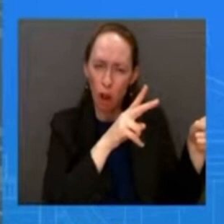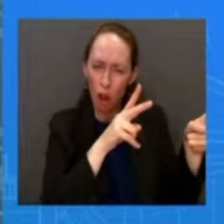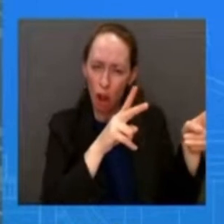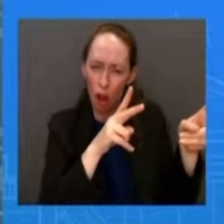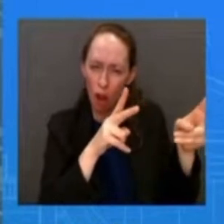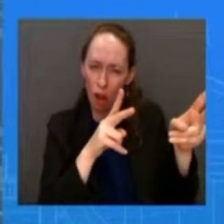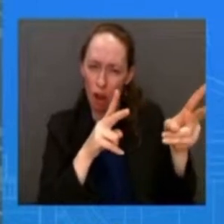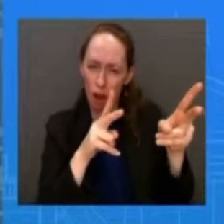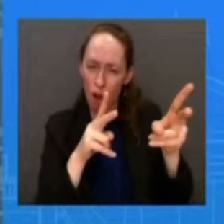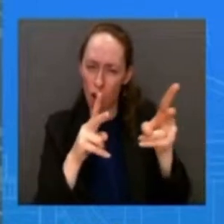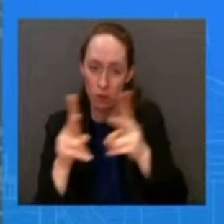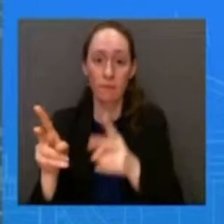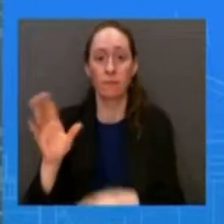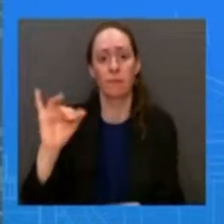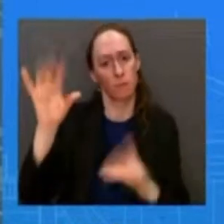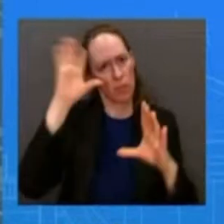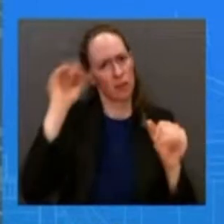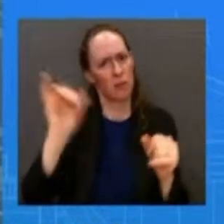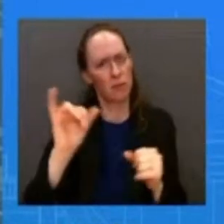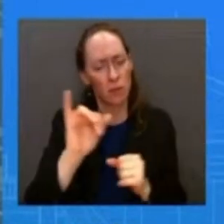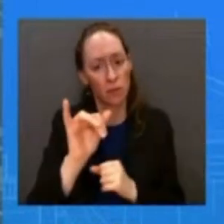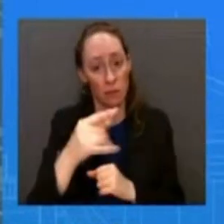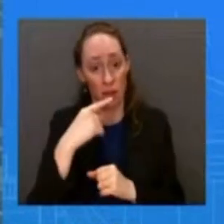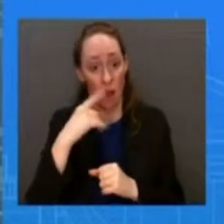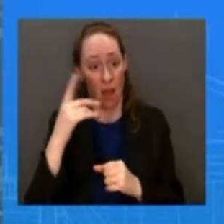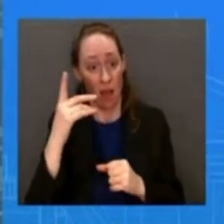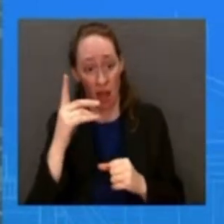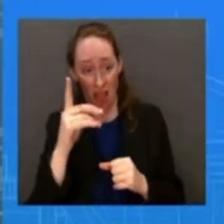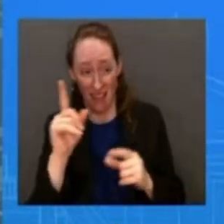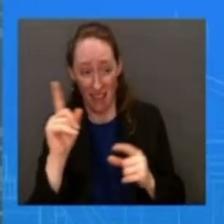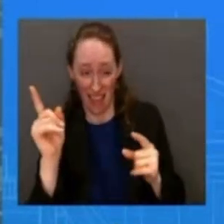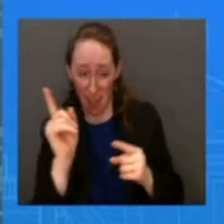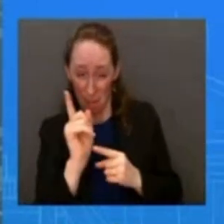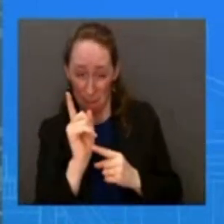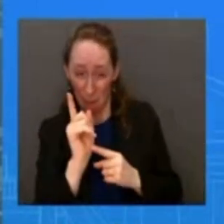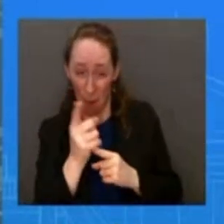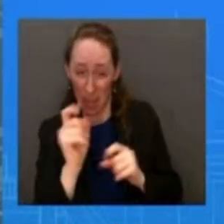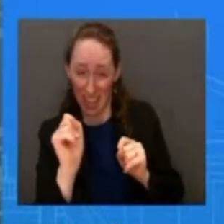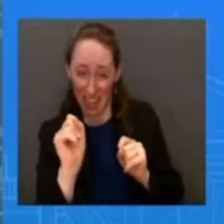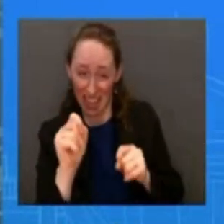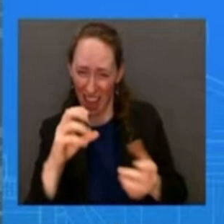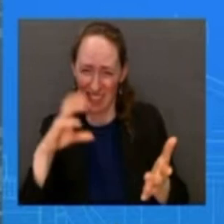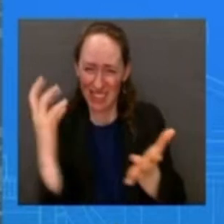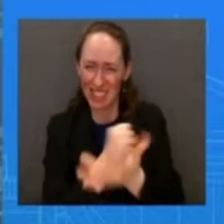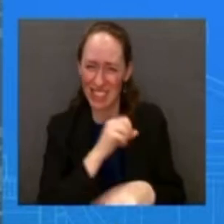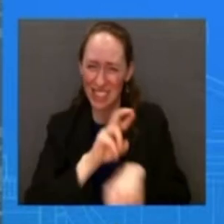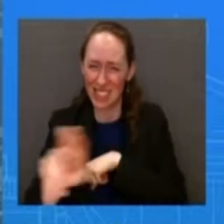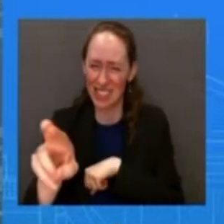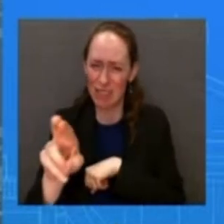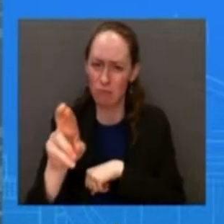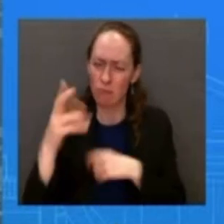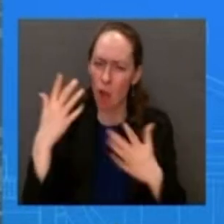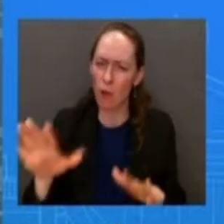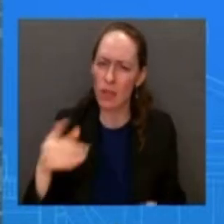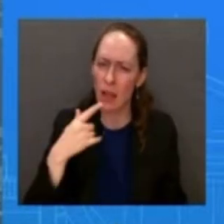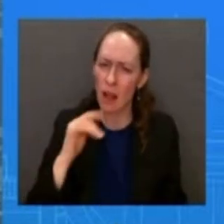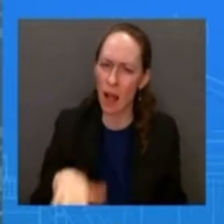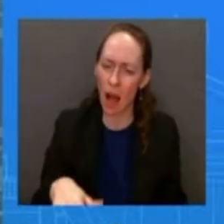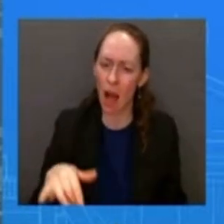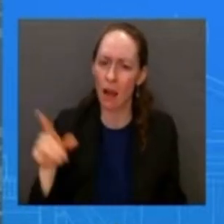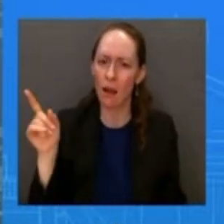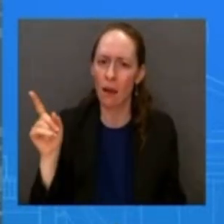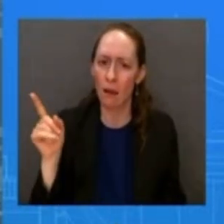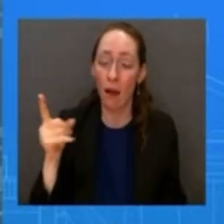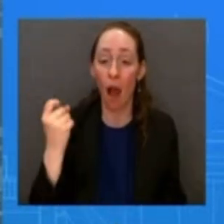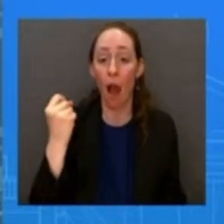occurred but let's remember what what happened while the while the balloon was on its path we were able to collect data from it we were able to protect